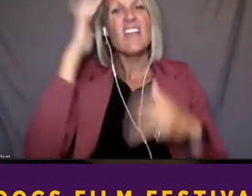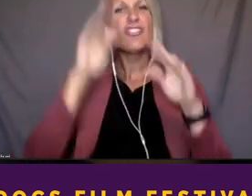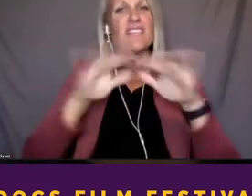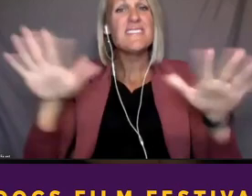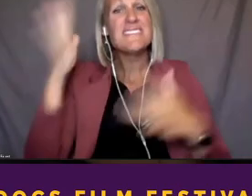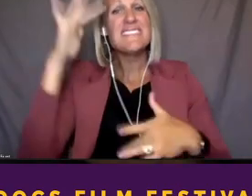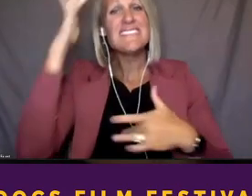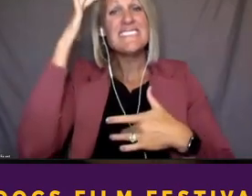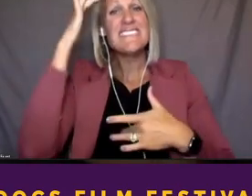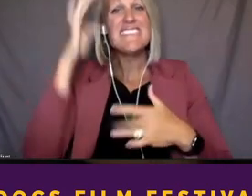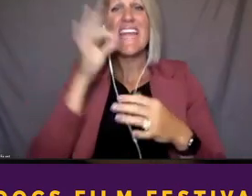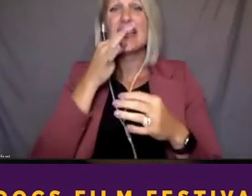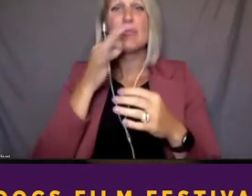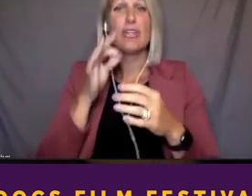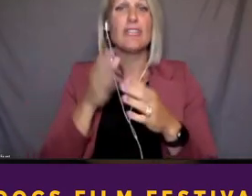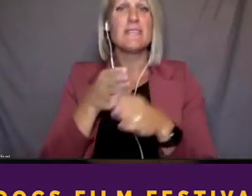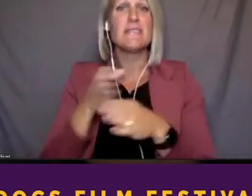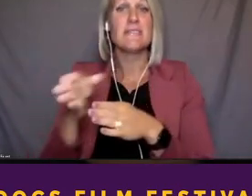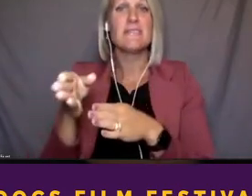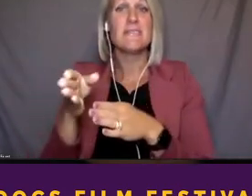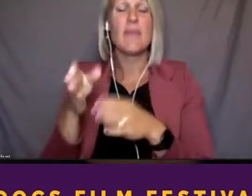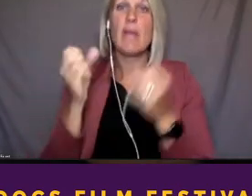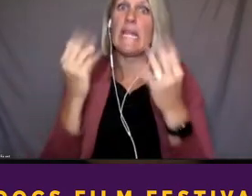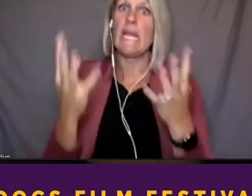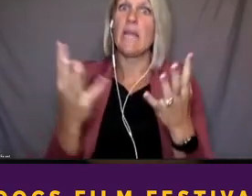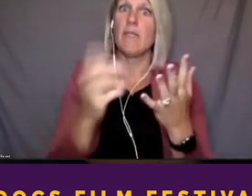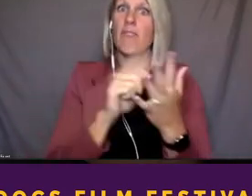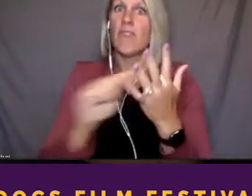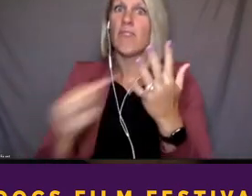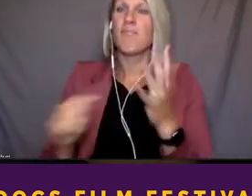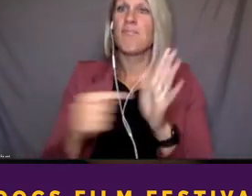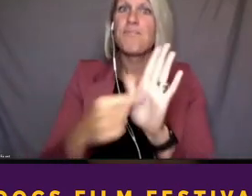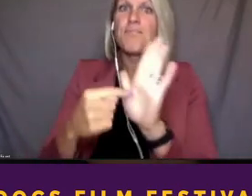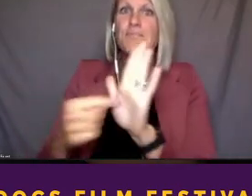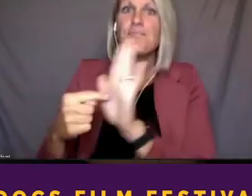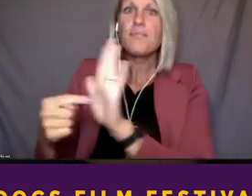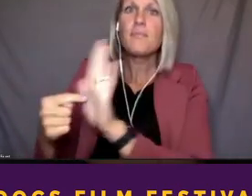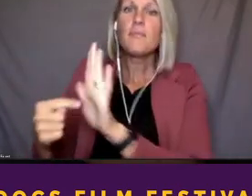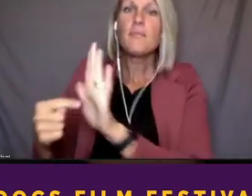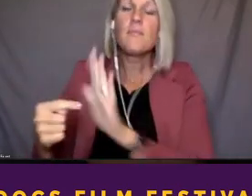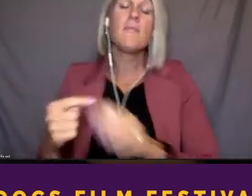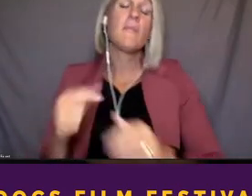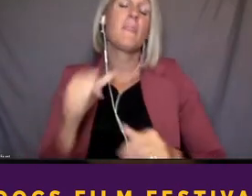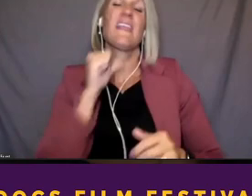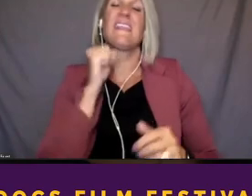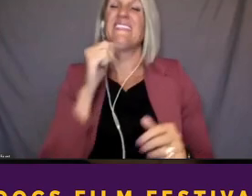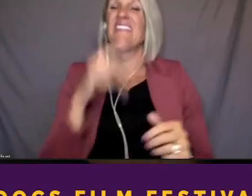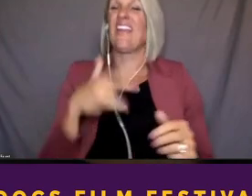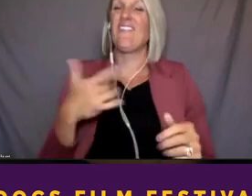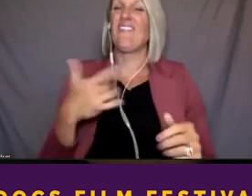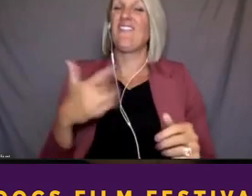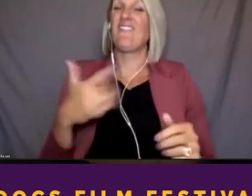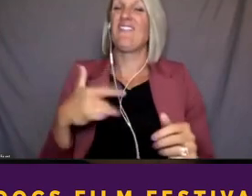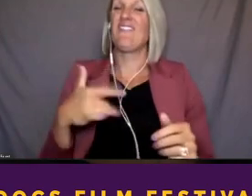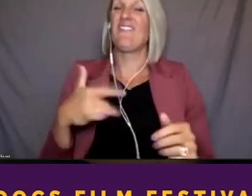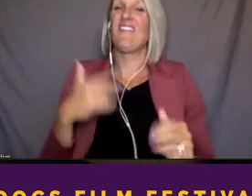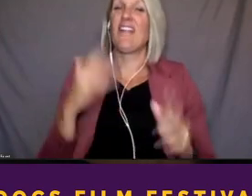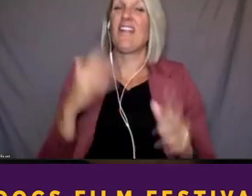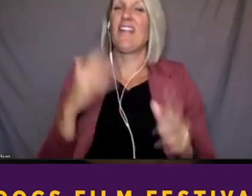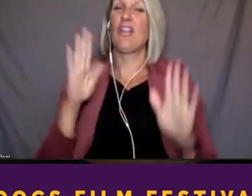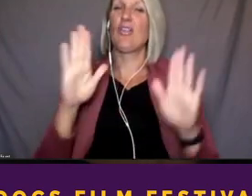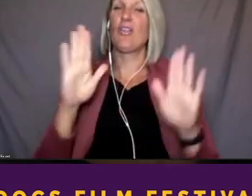It feels sort of it feels sort of, you know, not great in the moment when you have to when you have to just verify that somebody